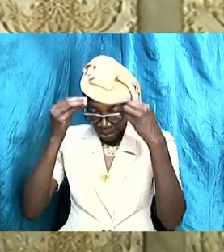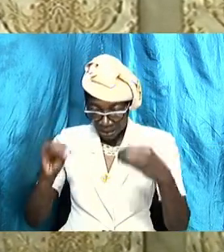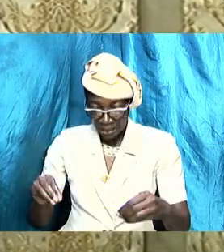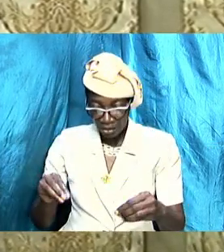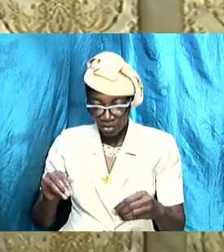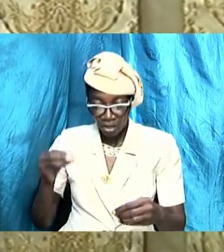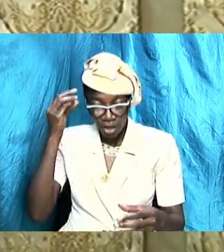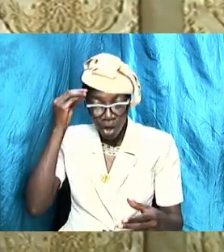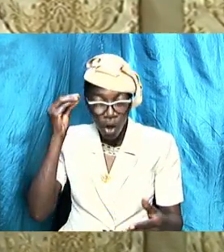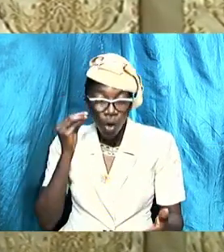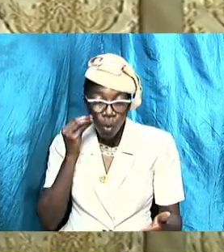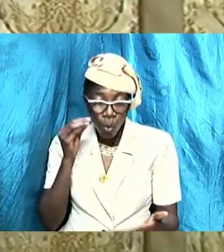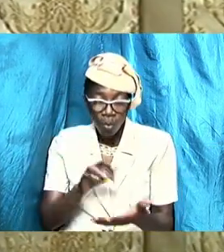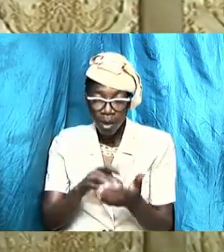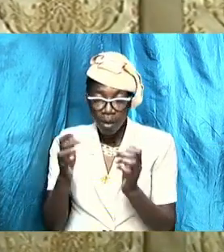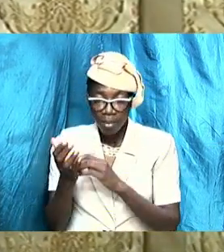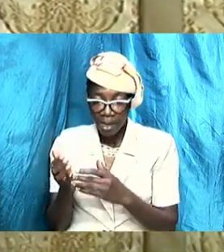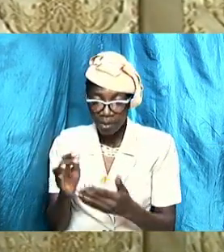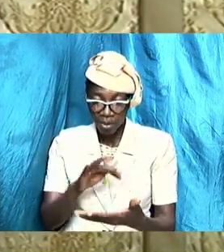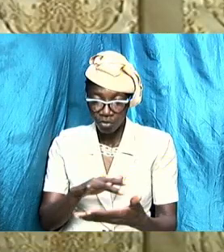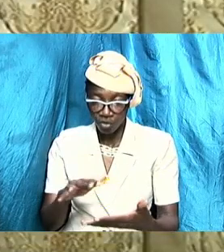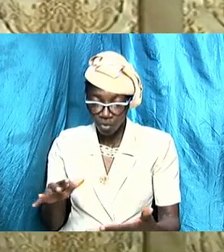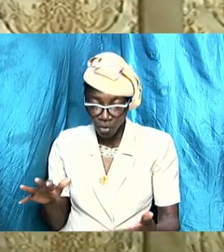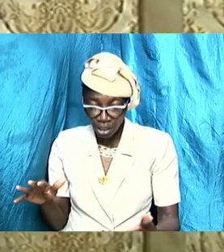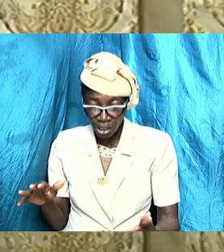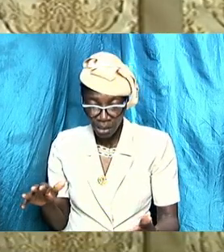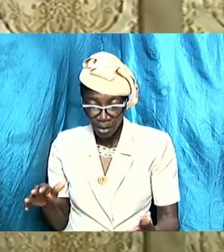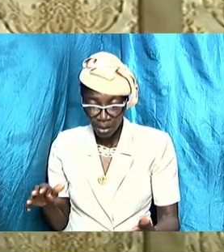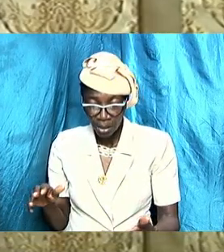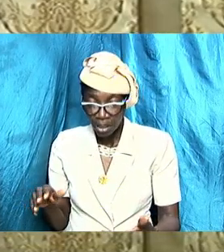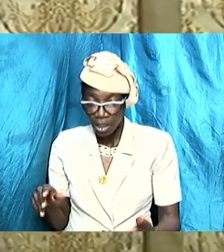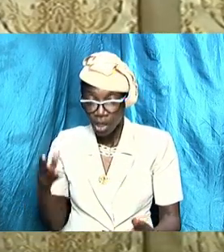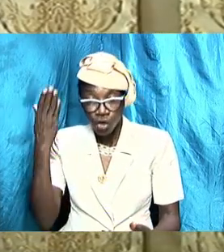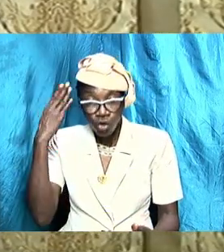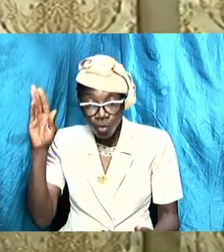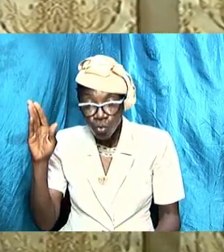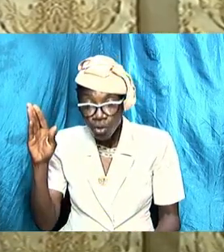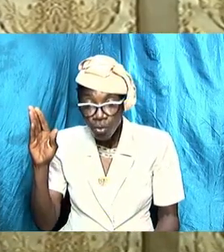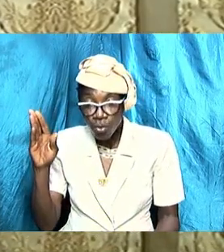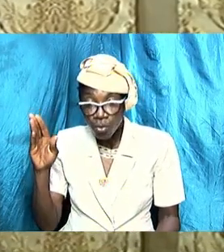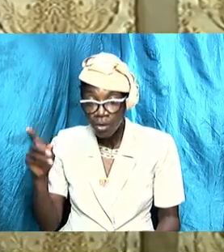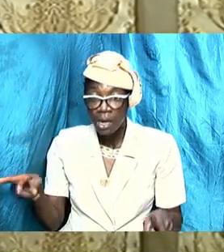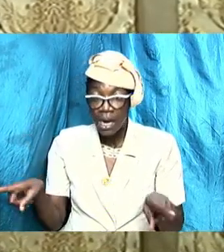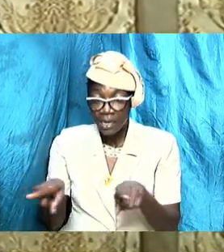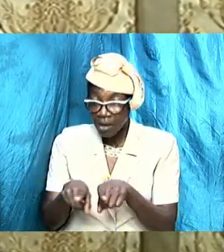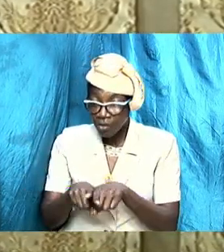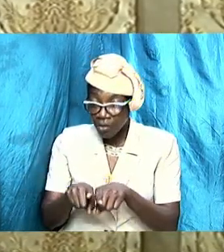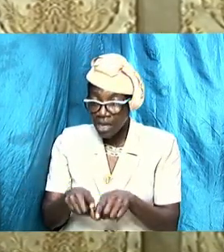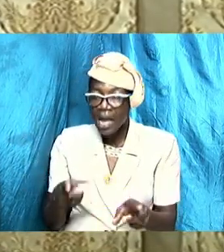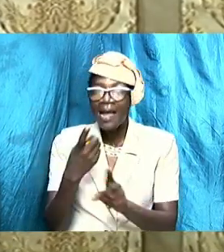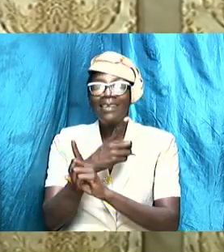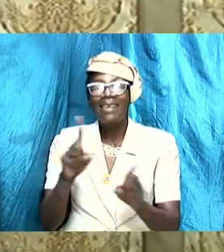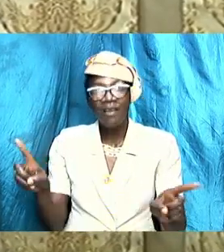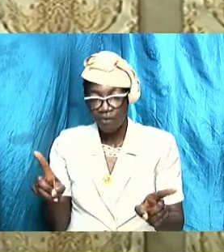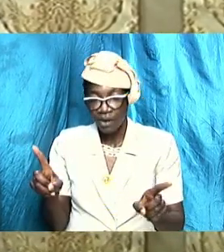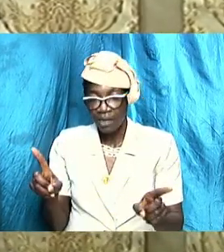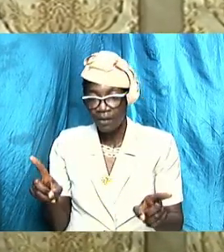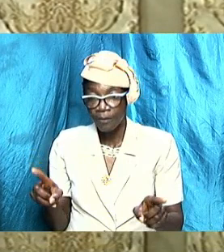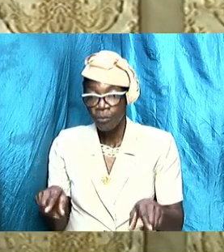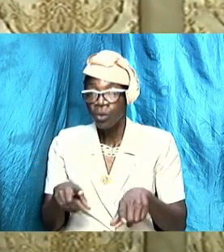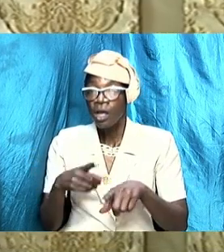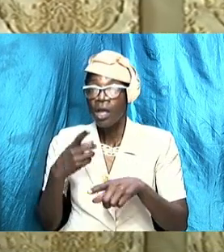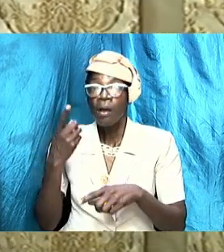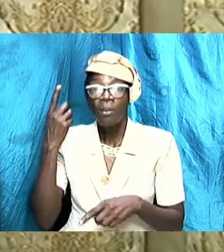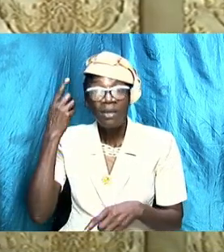your wife don't know where you are if they know and it is agreed it is different if they don't know and you don't communicate that you are not